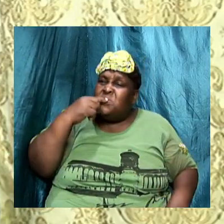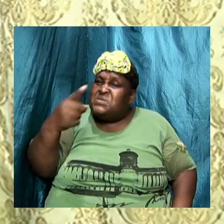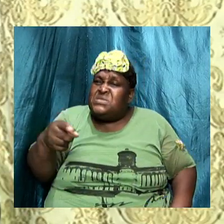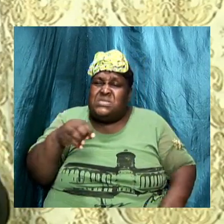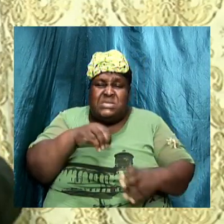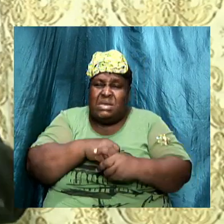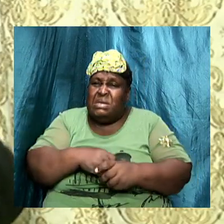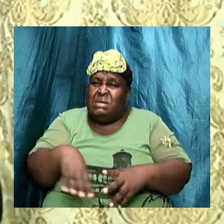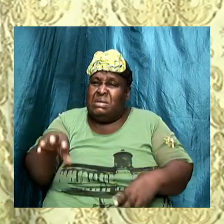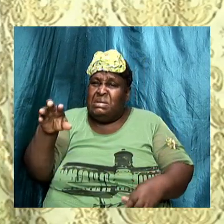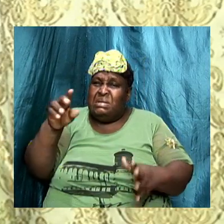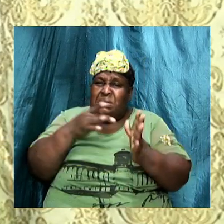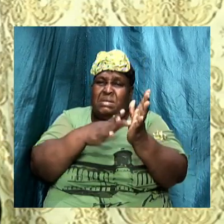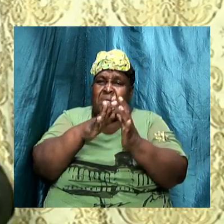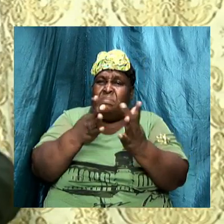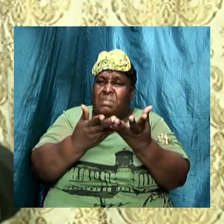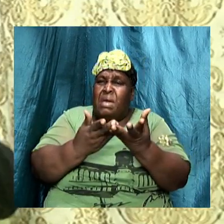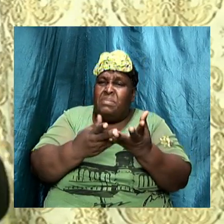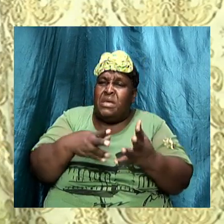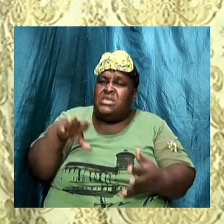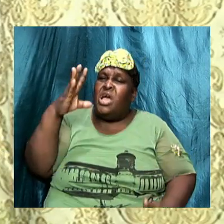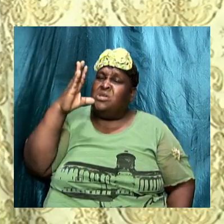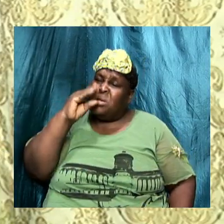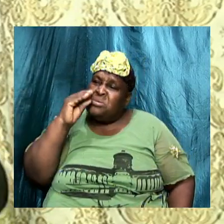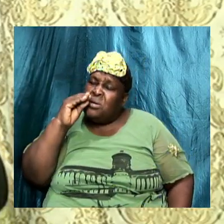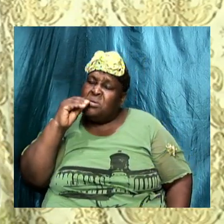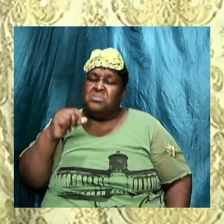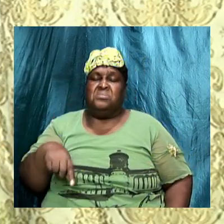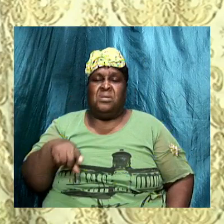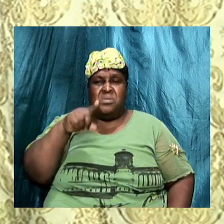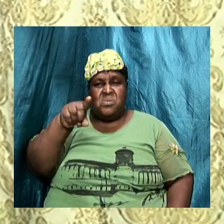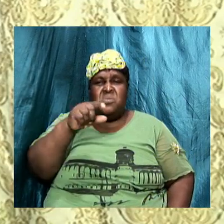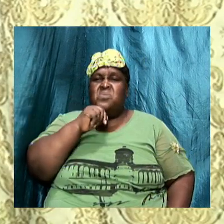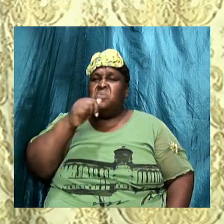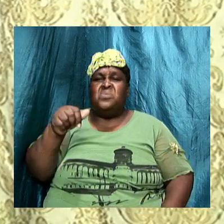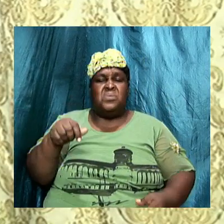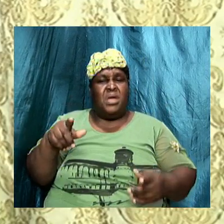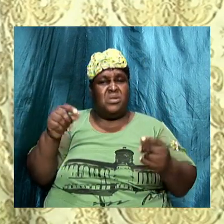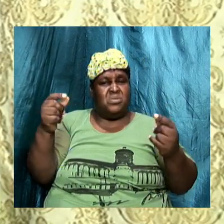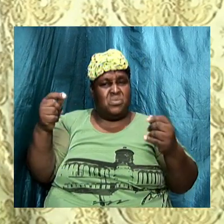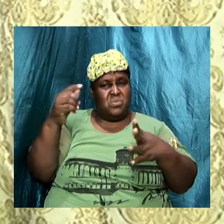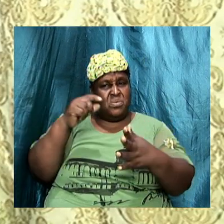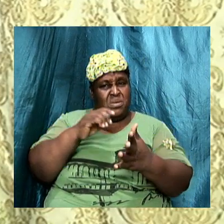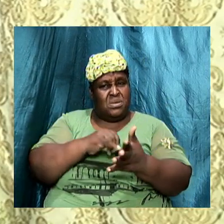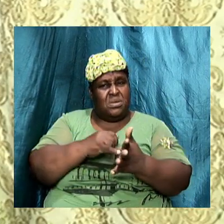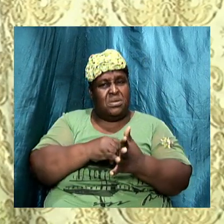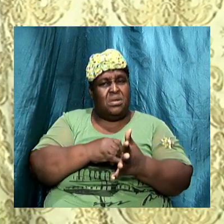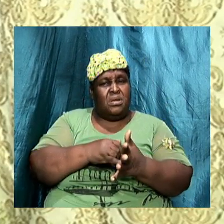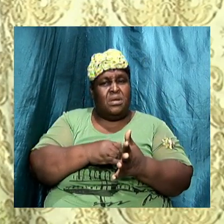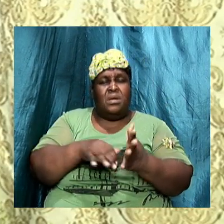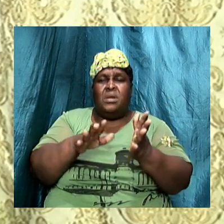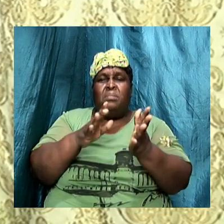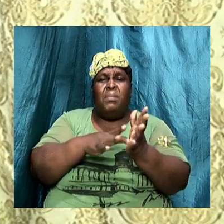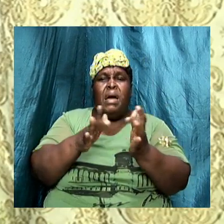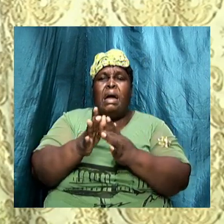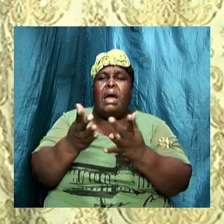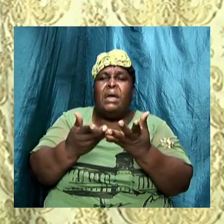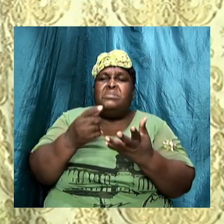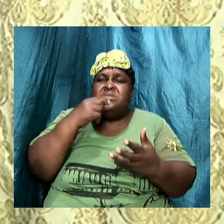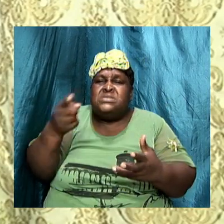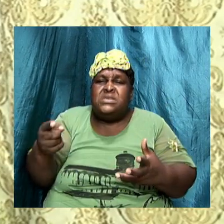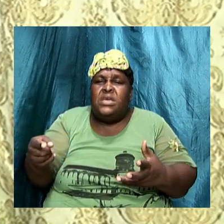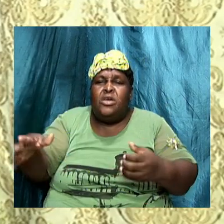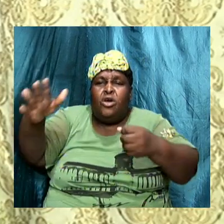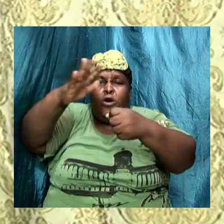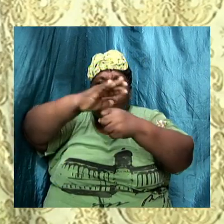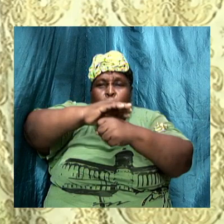in the Bible verbatim so you are not doing it the Bible says that we should adorn ourselves modestly